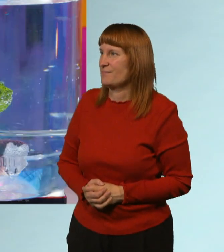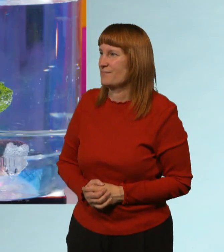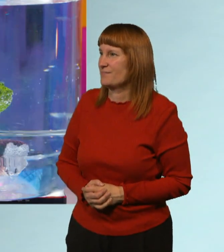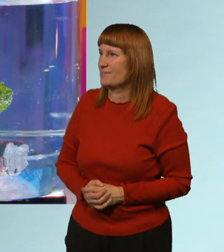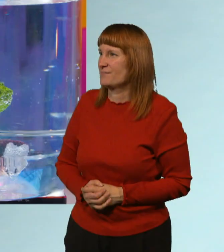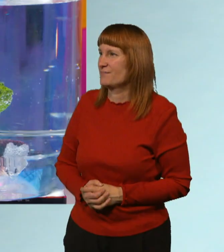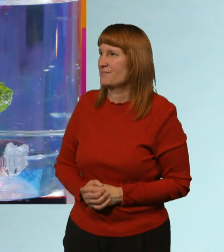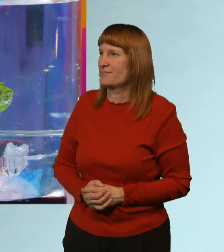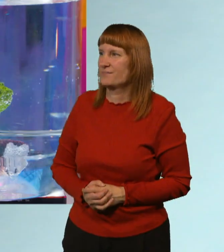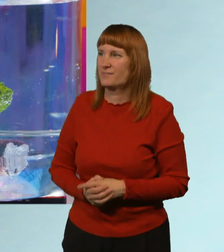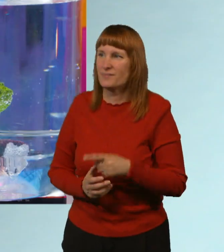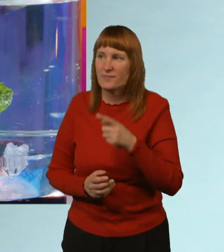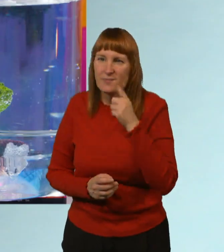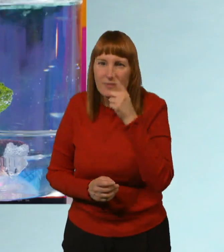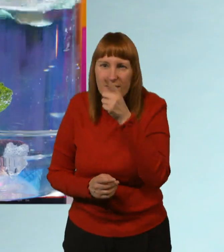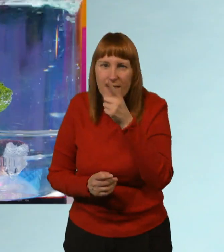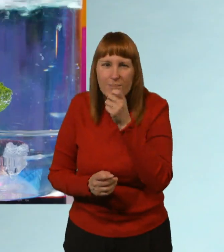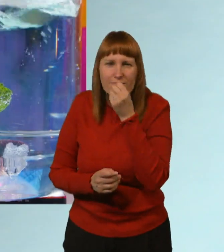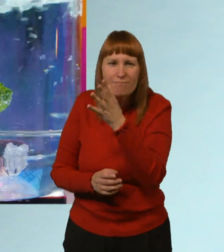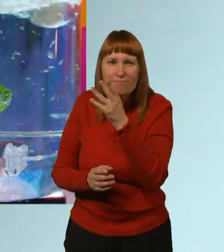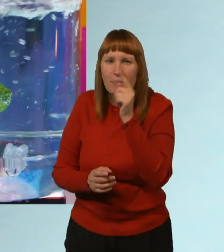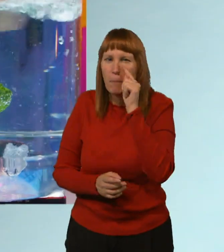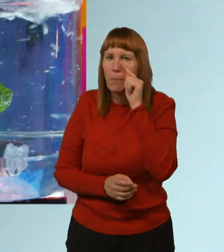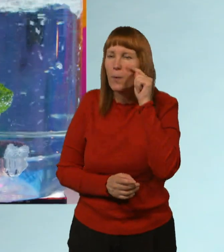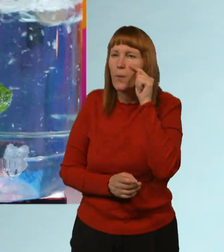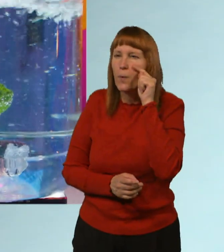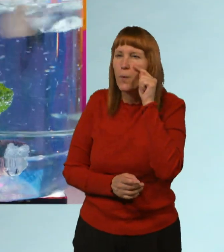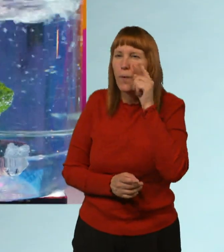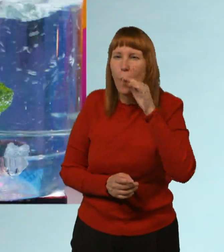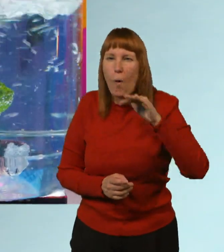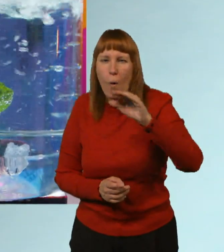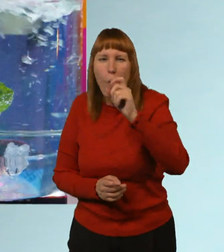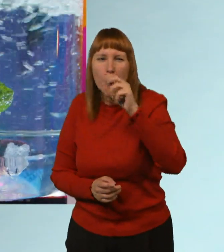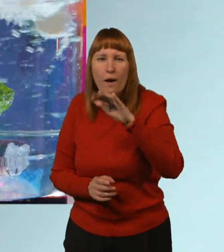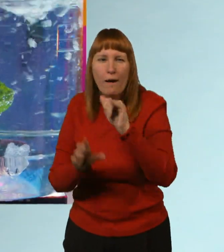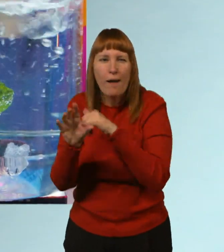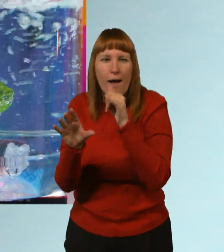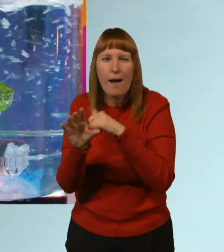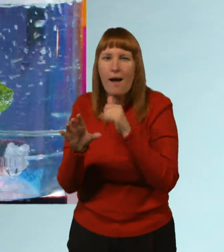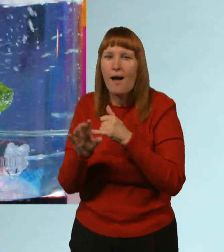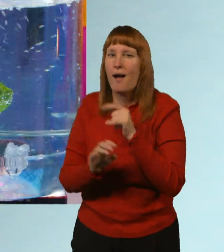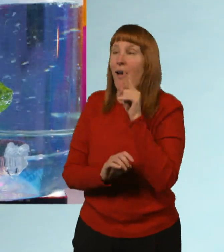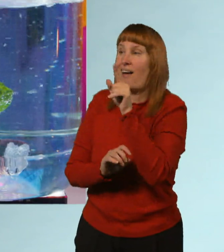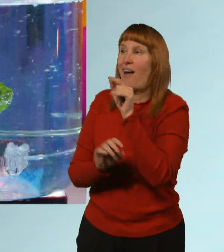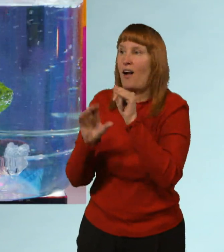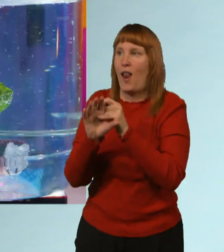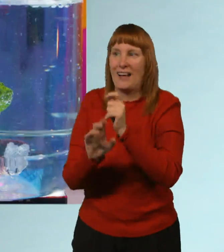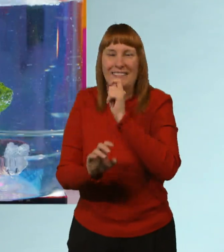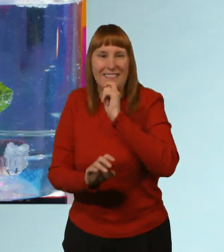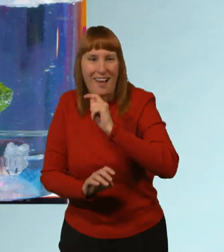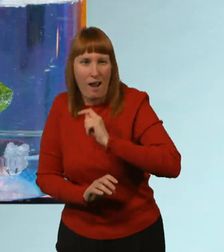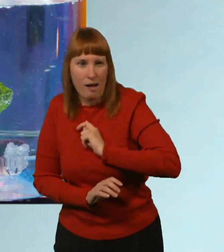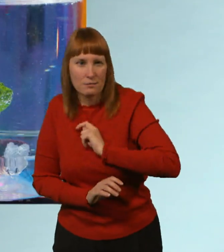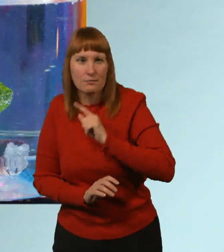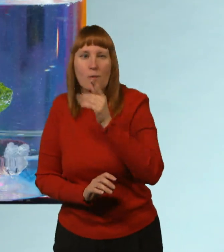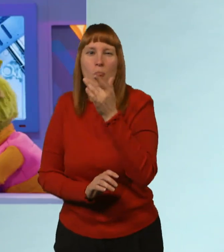Oh, it's a lovely blue, oceany colour. That colour tells us that this water is not very acidic.